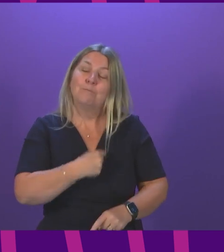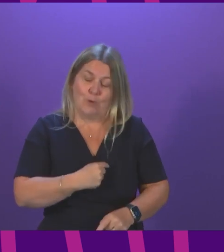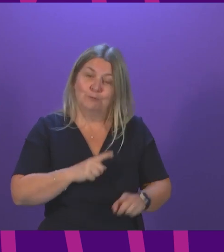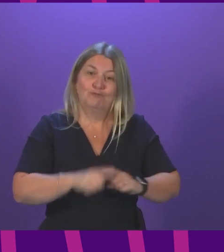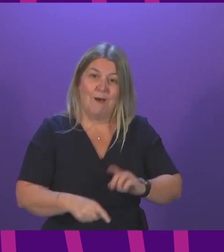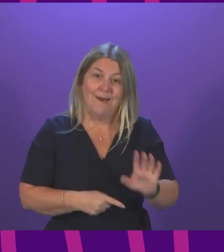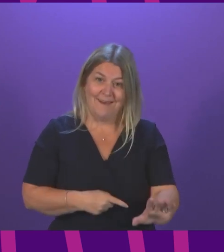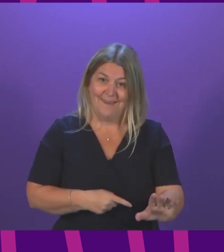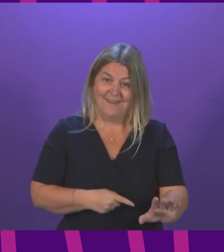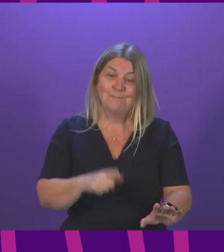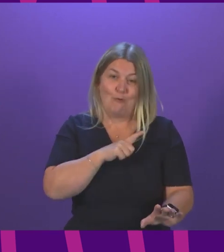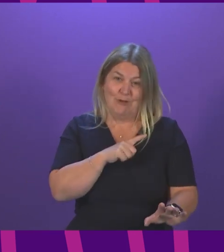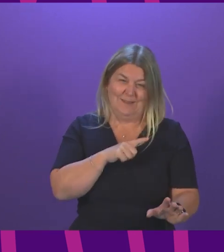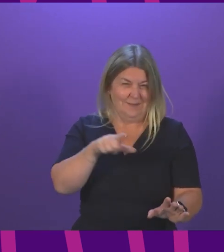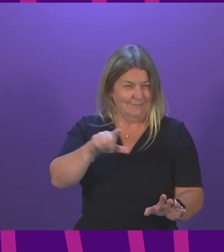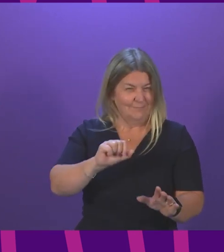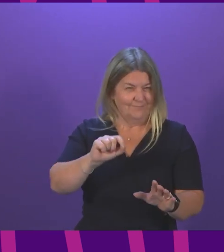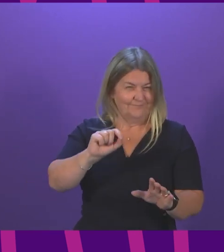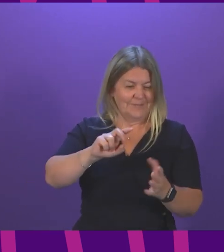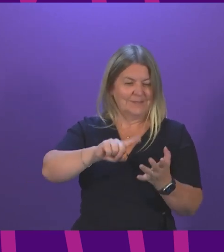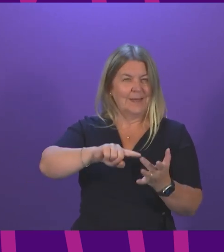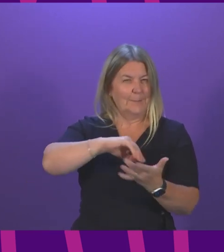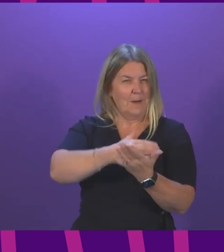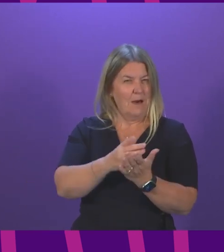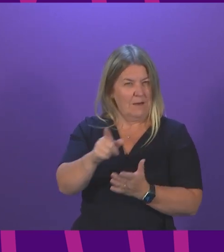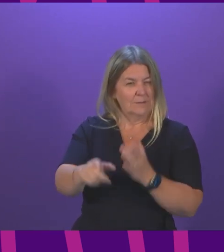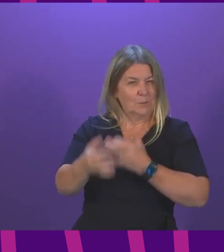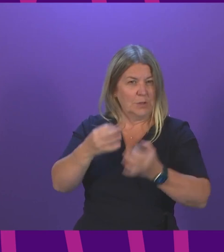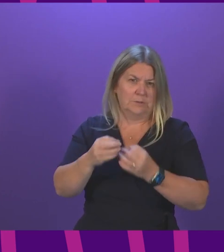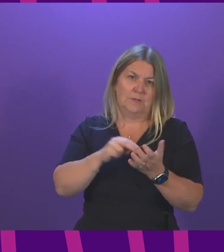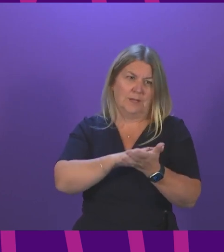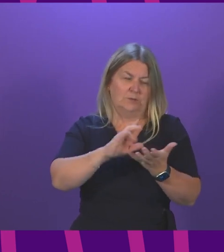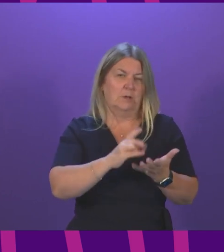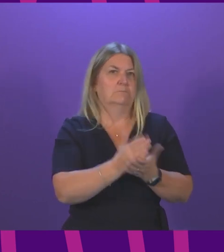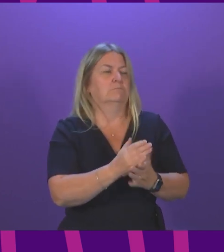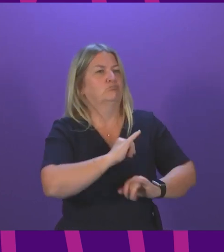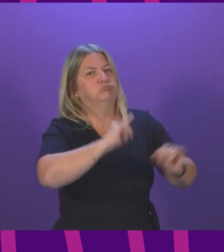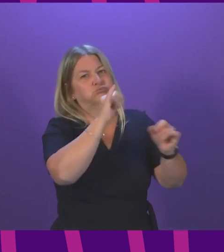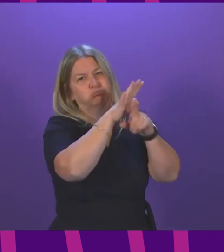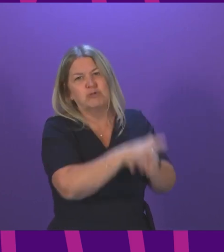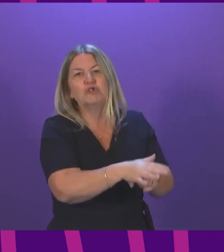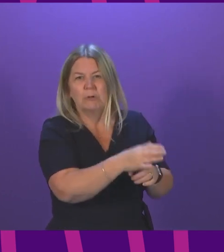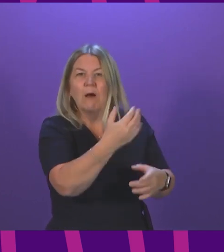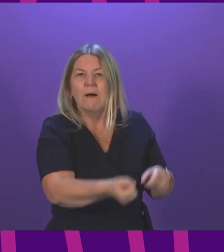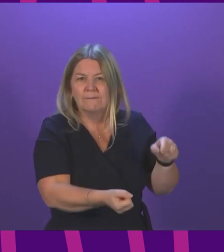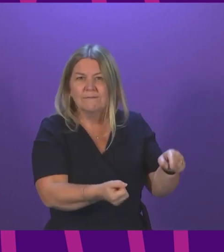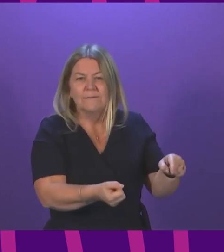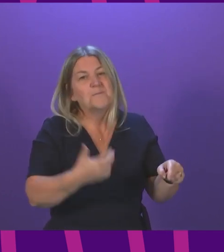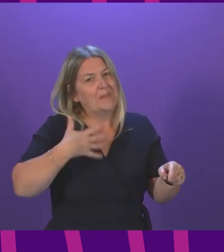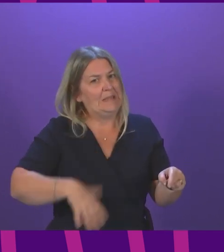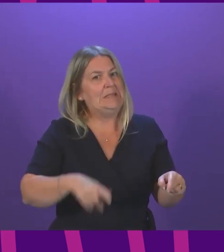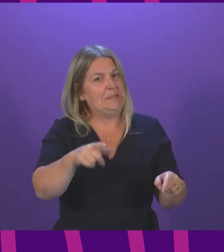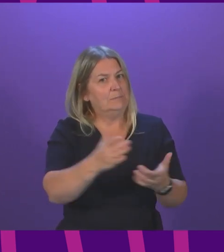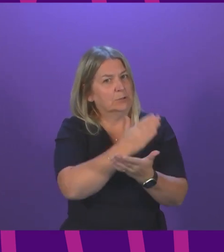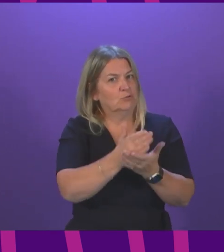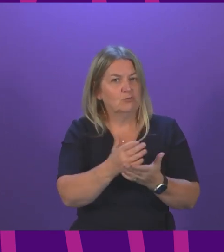referenced already in her second part of her question, the NHS is facing severe, severe pressures. And therefore, we've got to be able to make sure